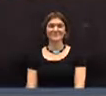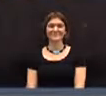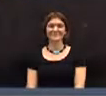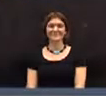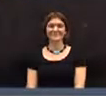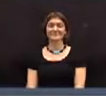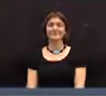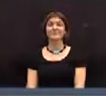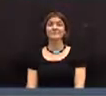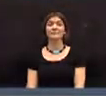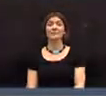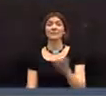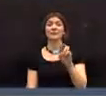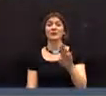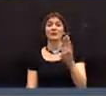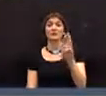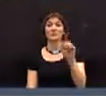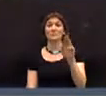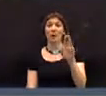Mr. Barber.